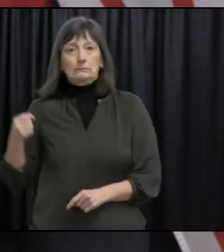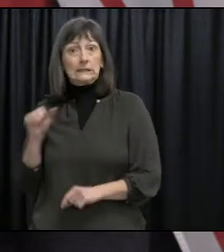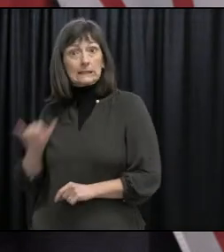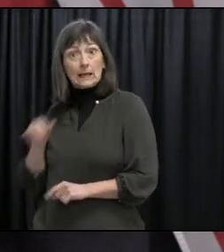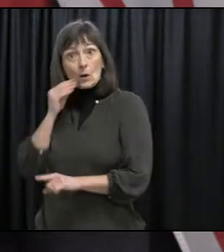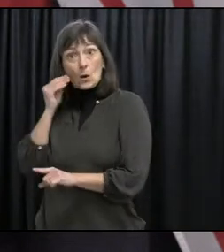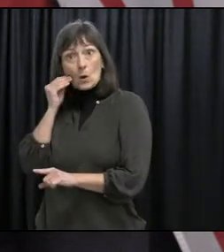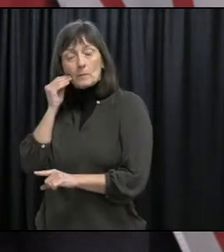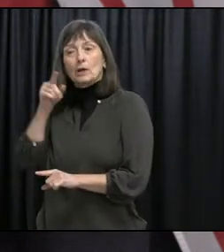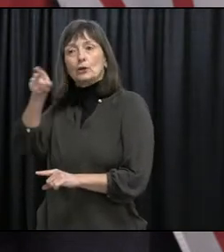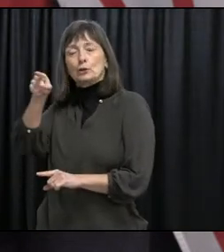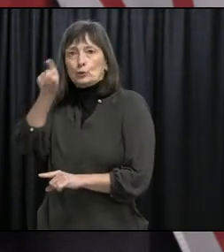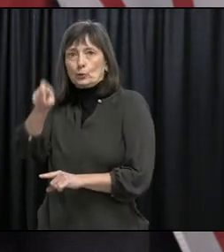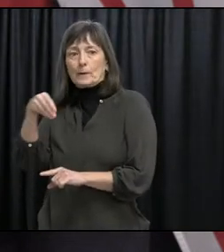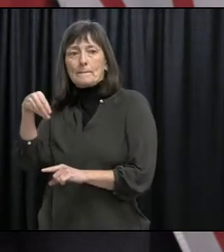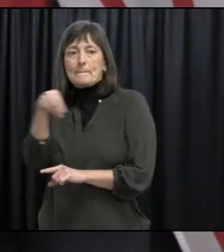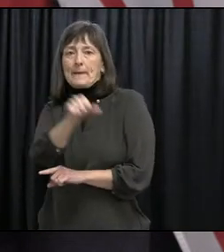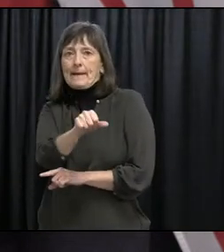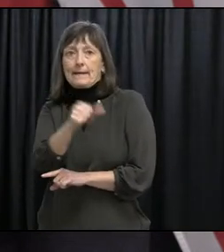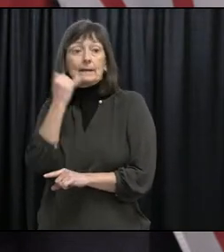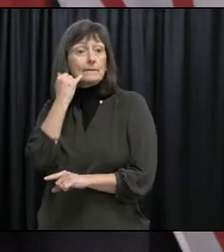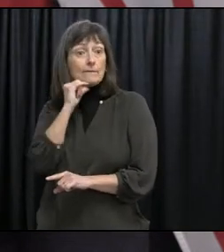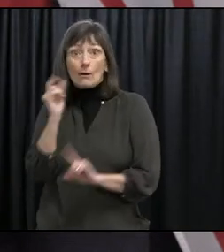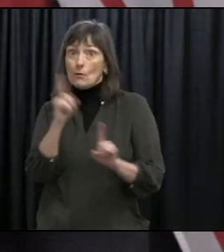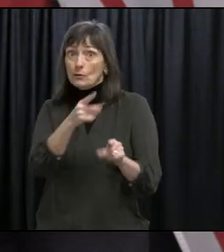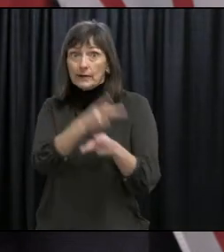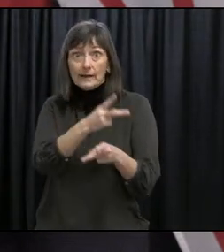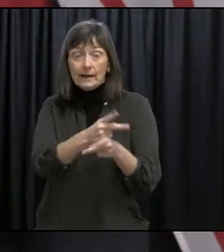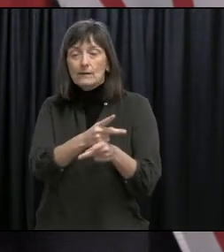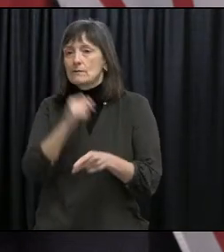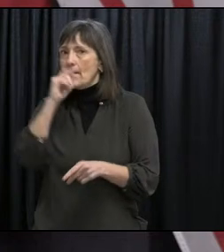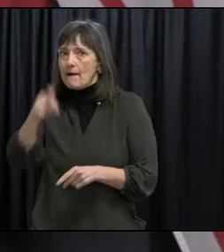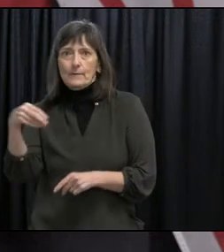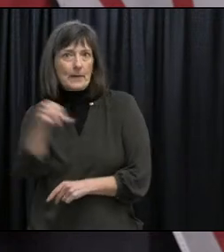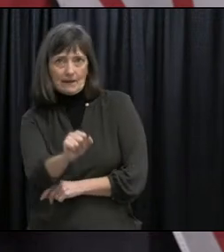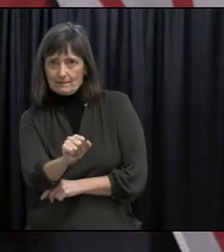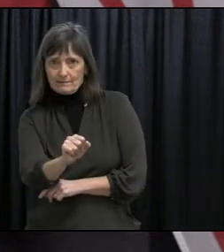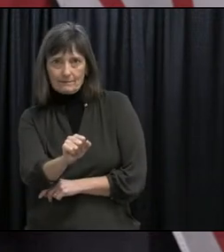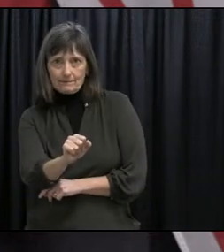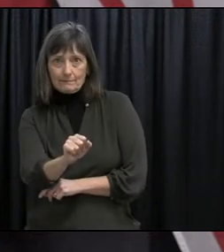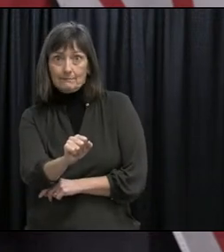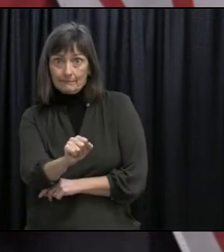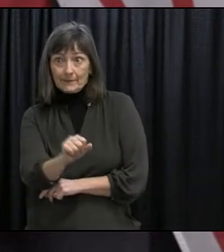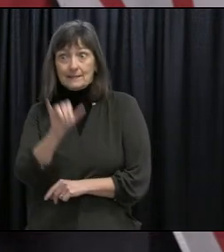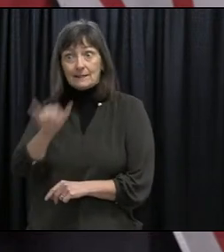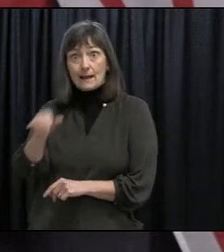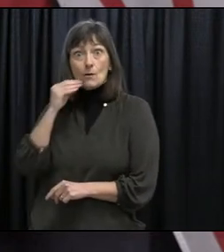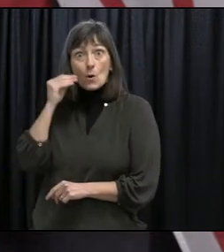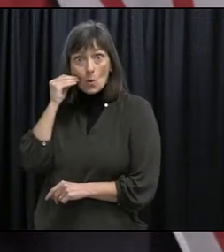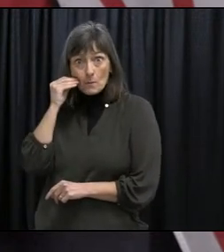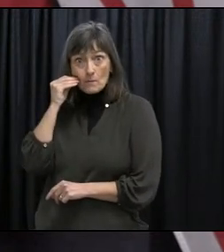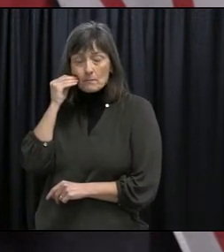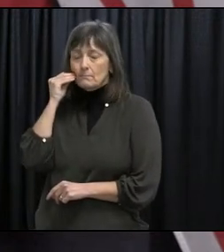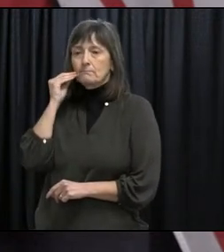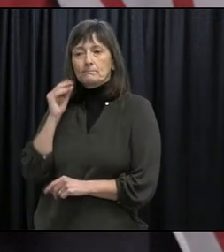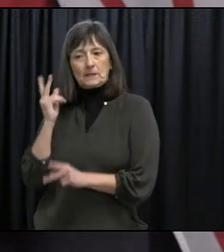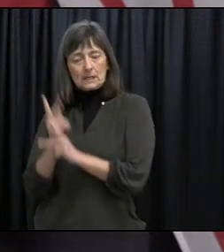required to pay for days they do not attend. Furthermore, they will not lose their spot.